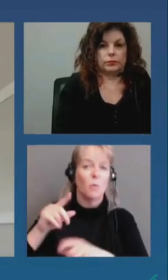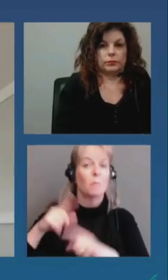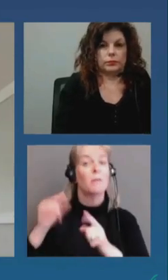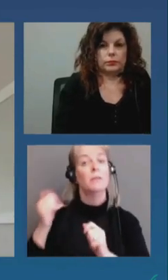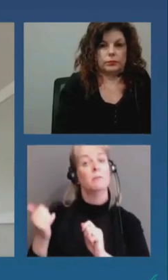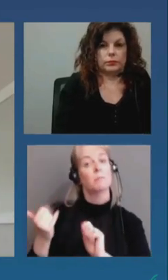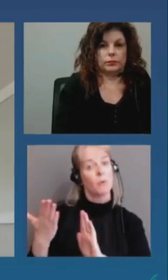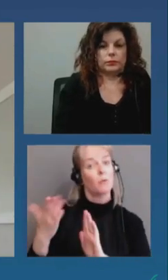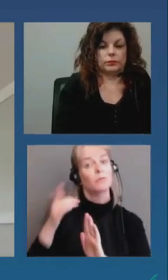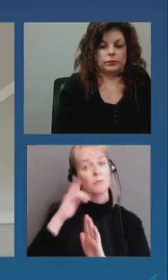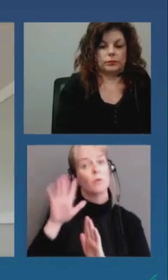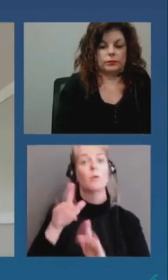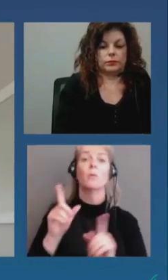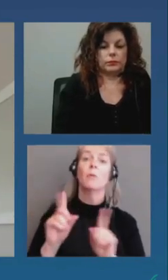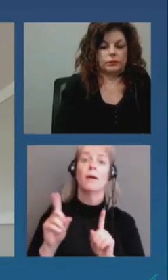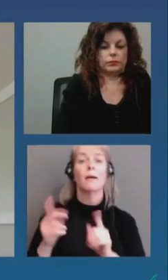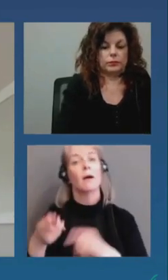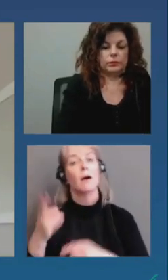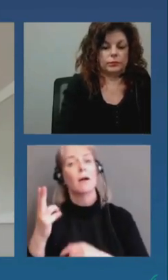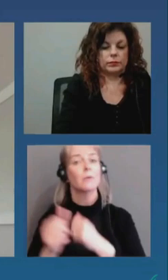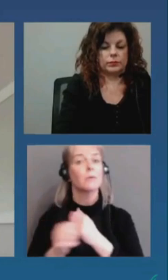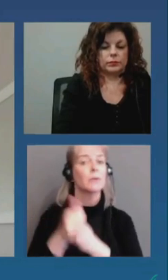it is something that we support.